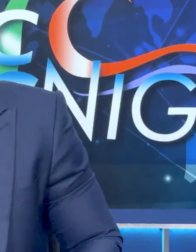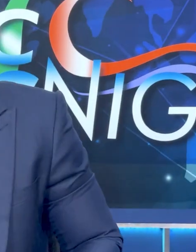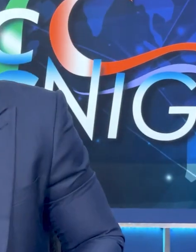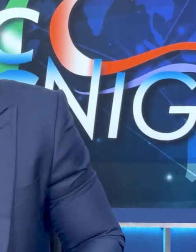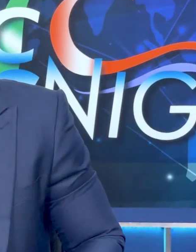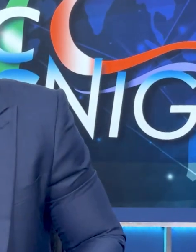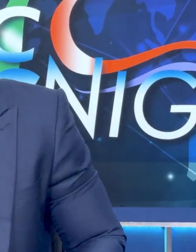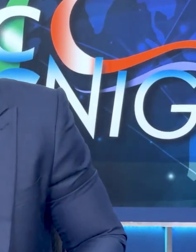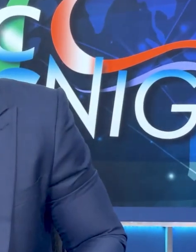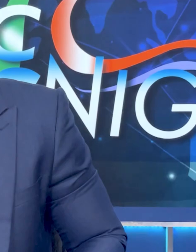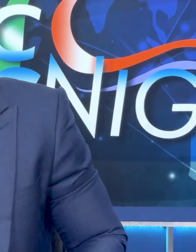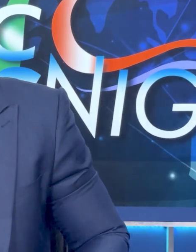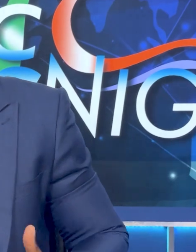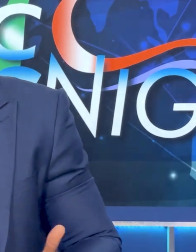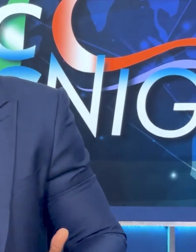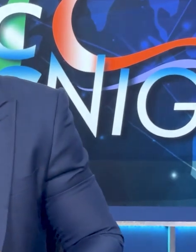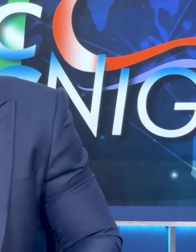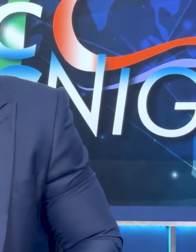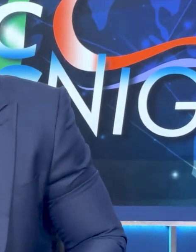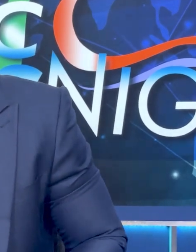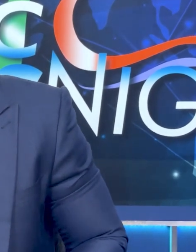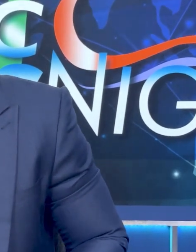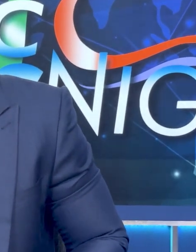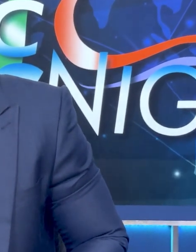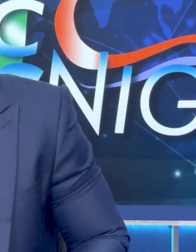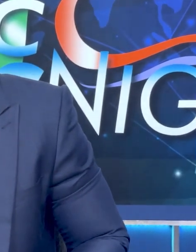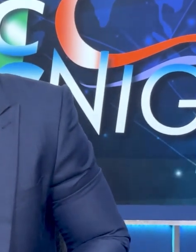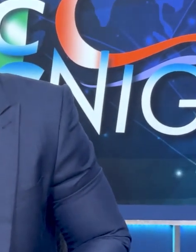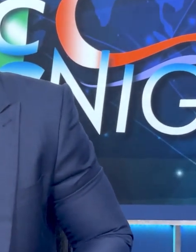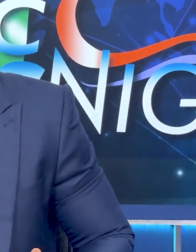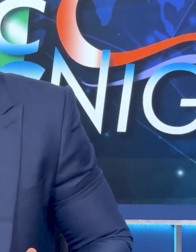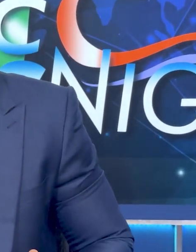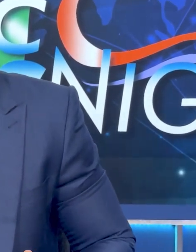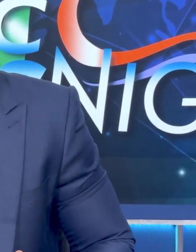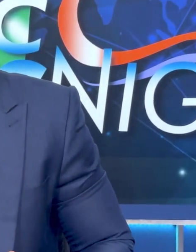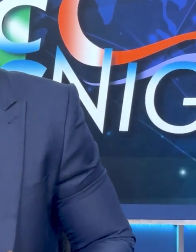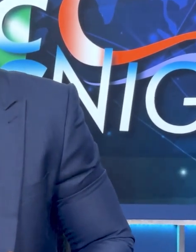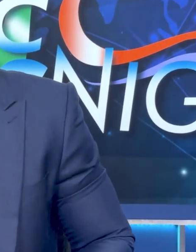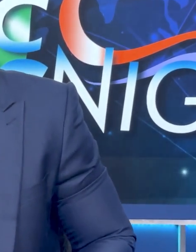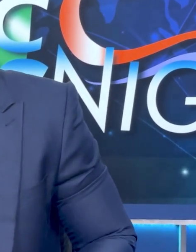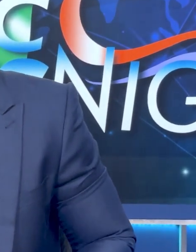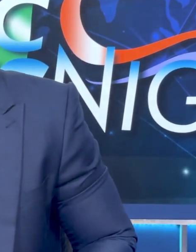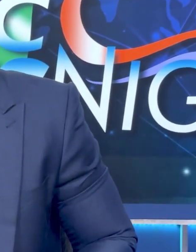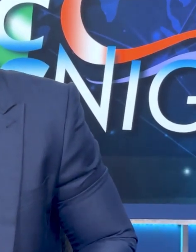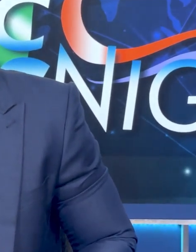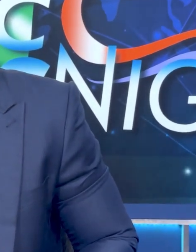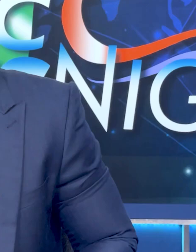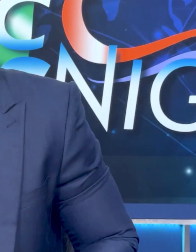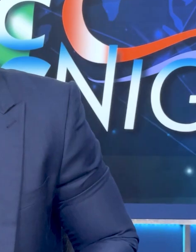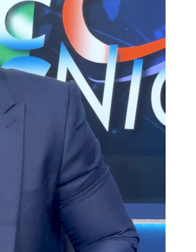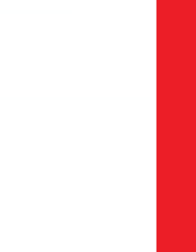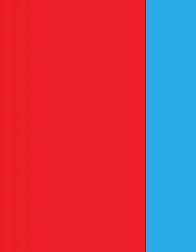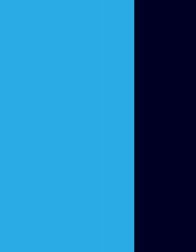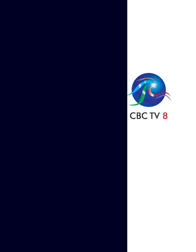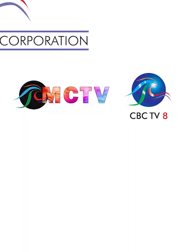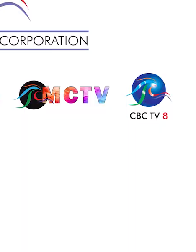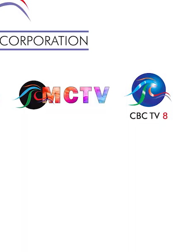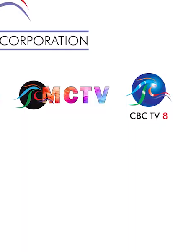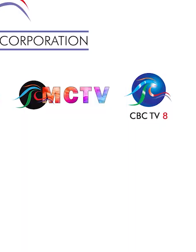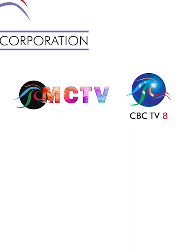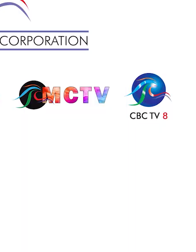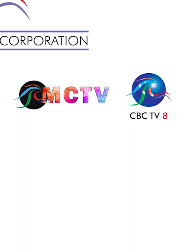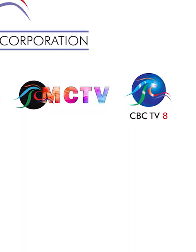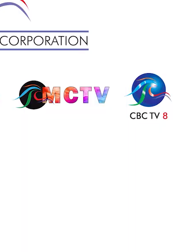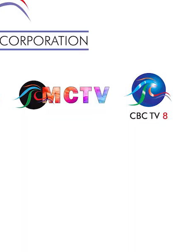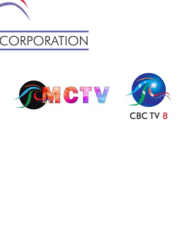Thanks for visiting us. Now, if you want to see more stories like this one, like and subscribe to our YouTube channel. And you can